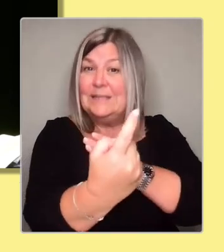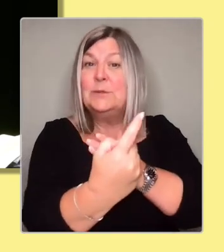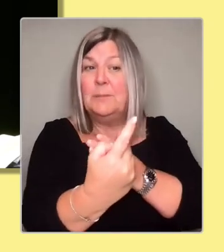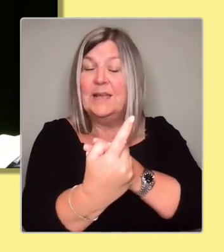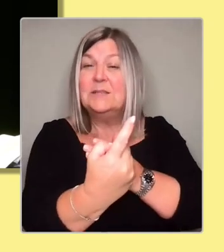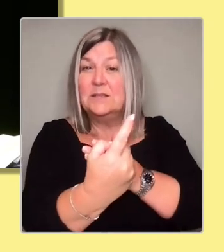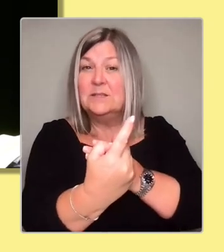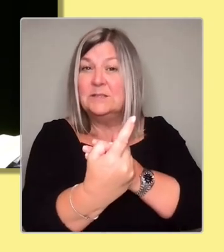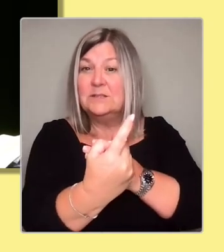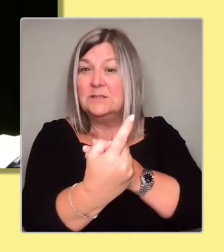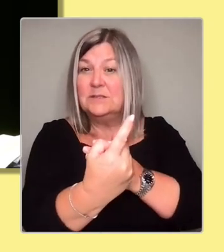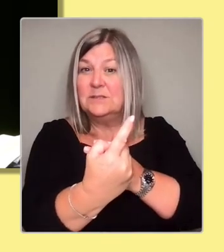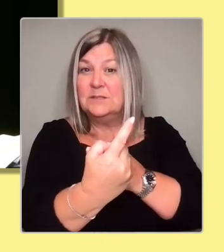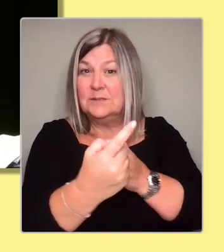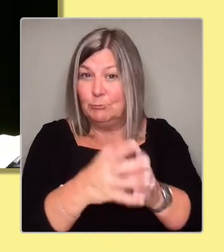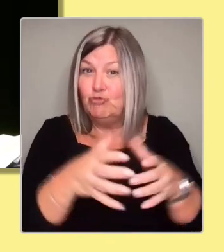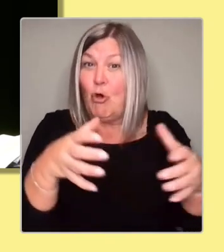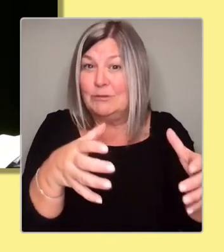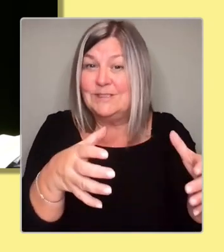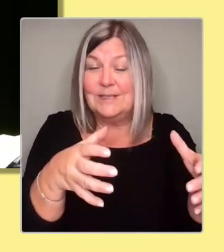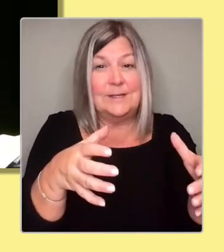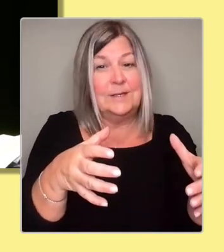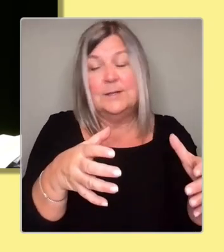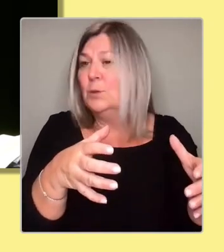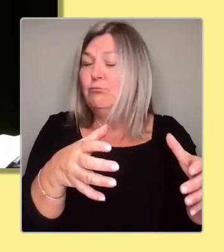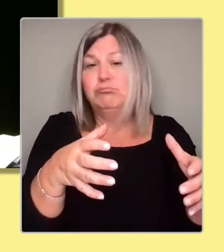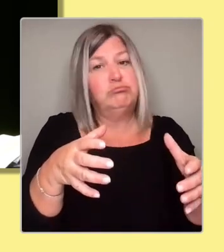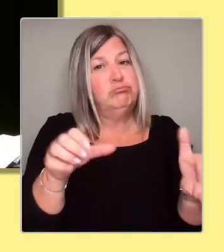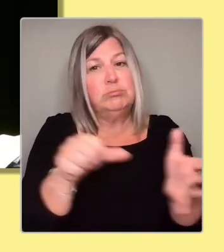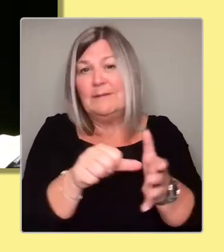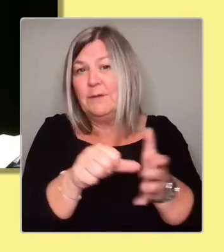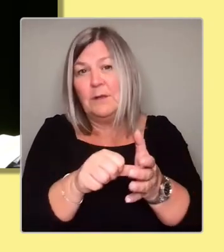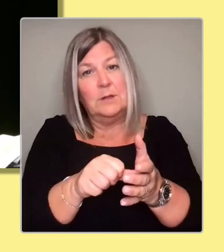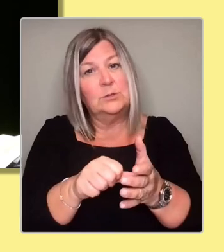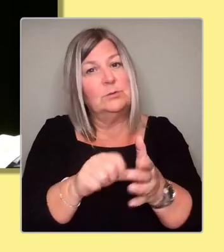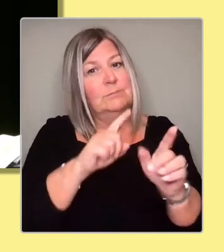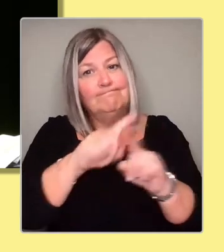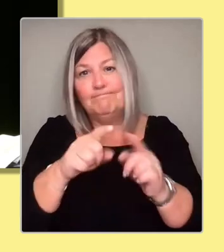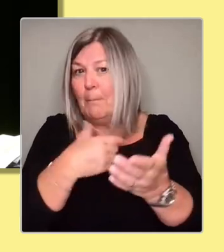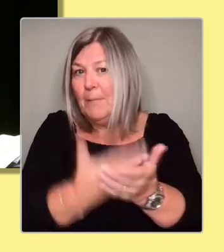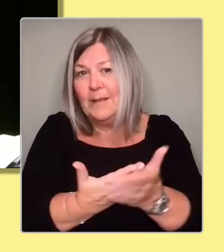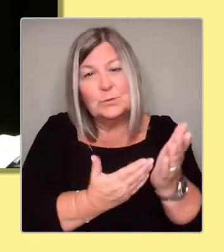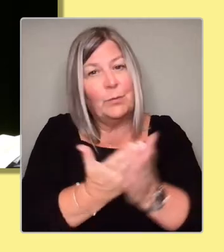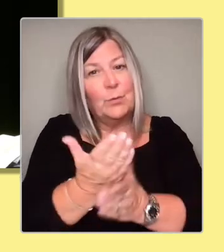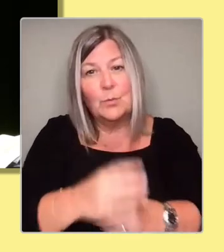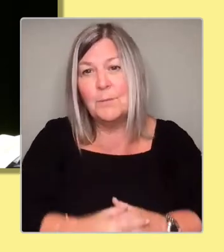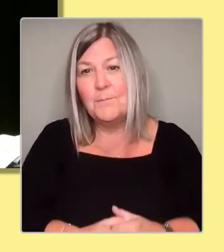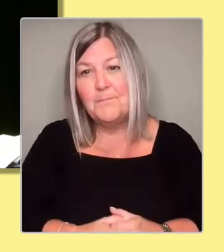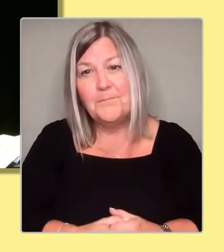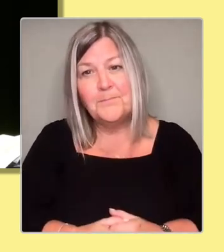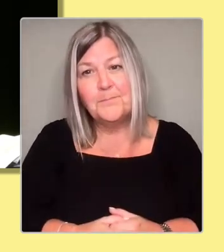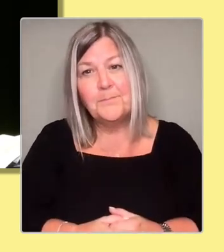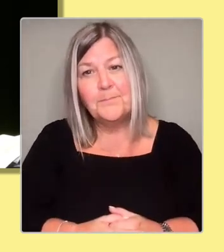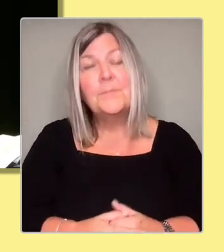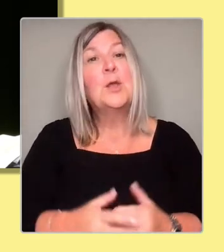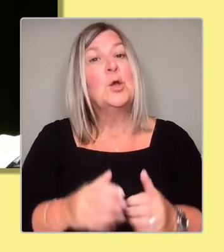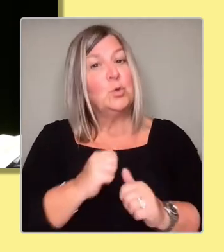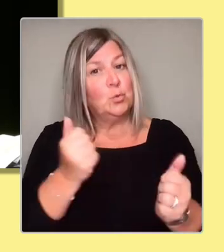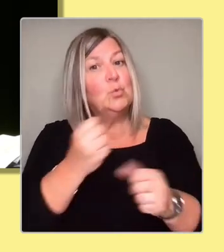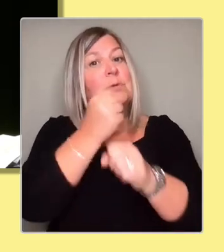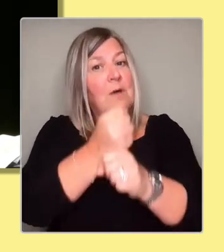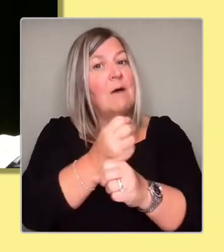that good governance is exceptionally important to win the cause of independence. Good governance becomes 100